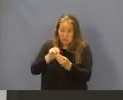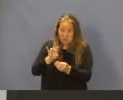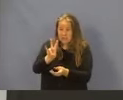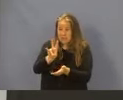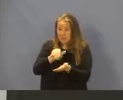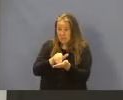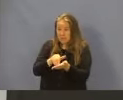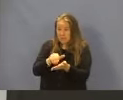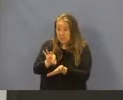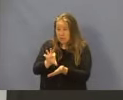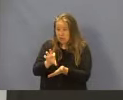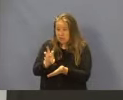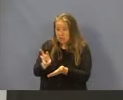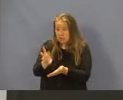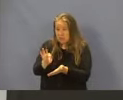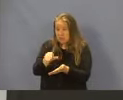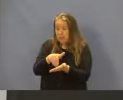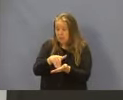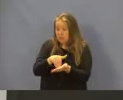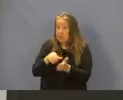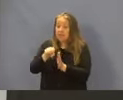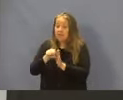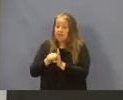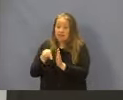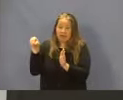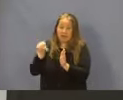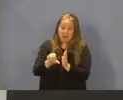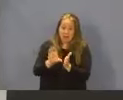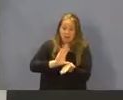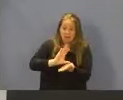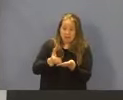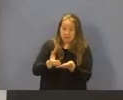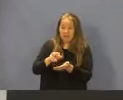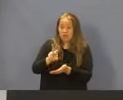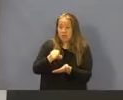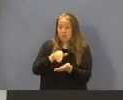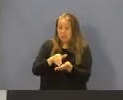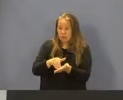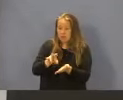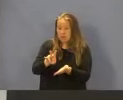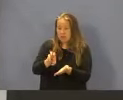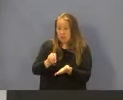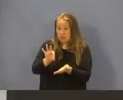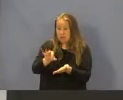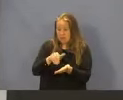,969,000, with state funds representing $2,709